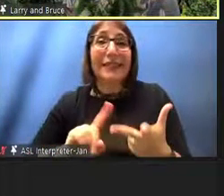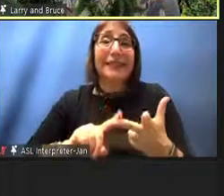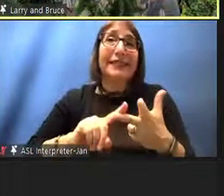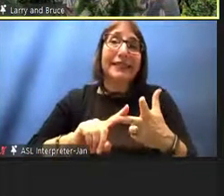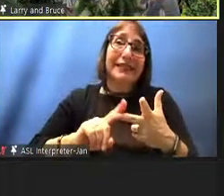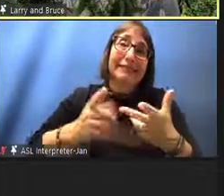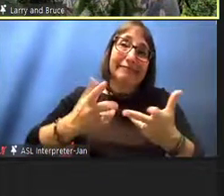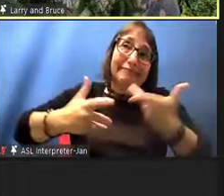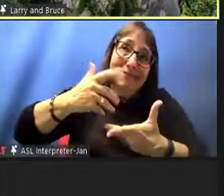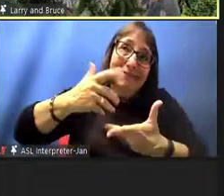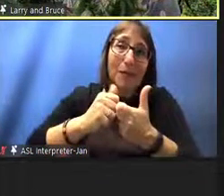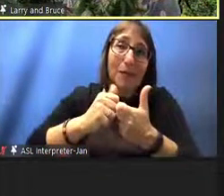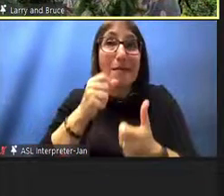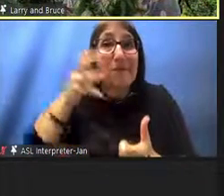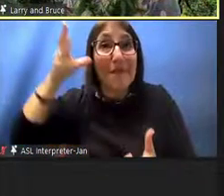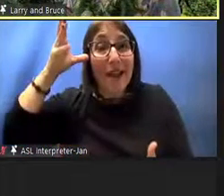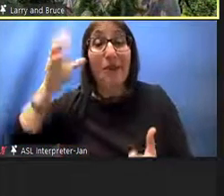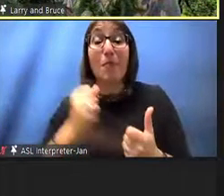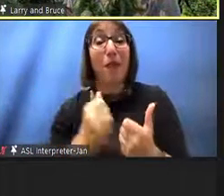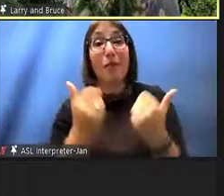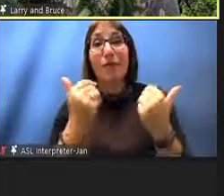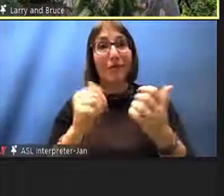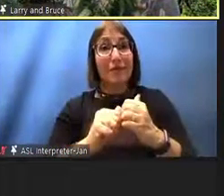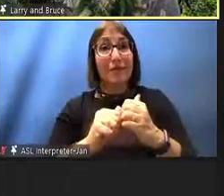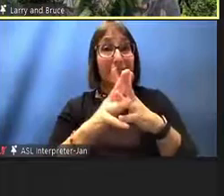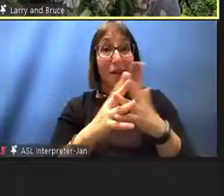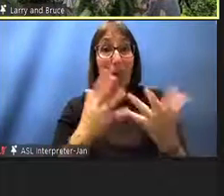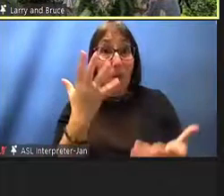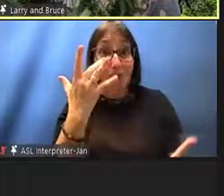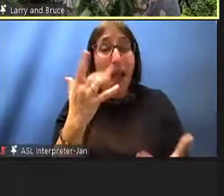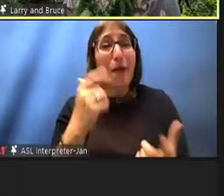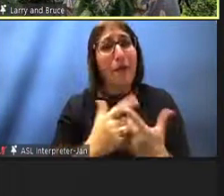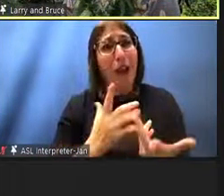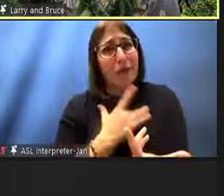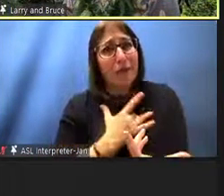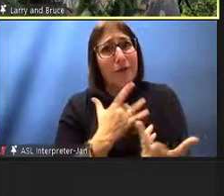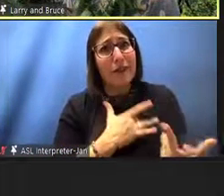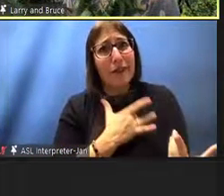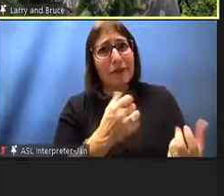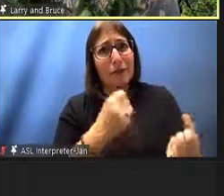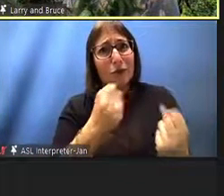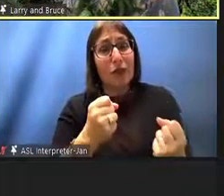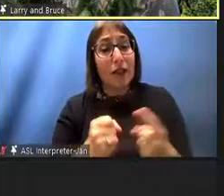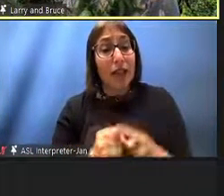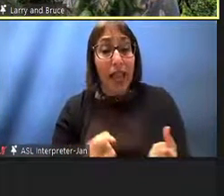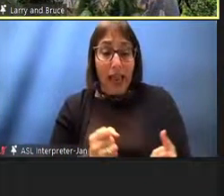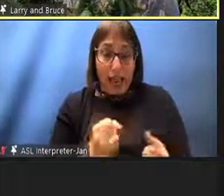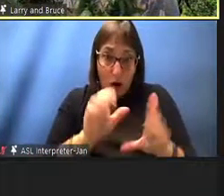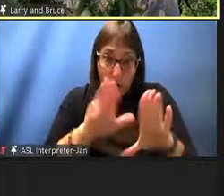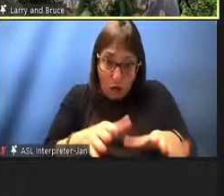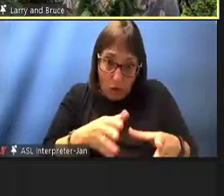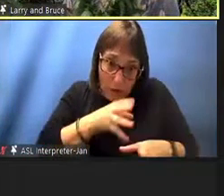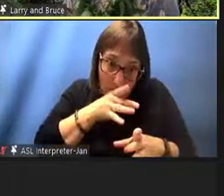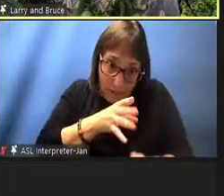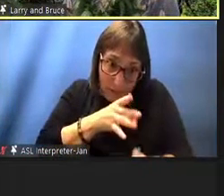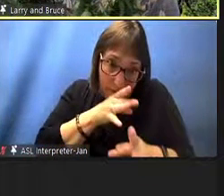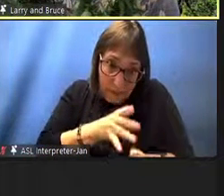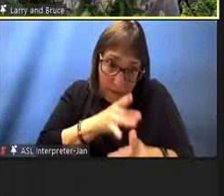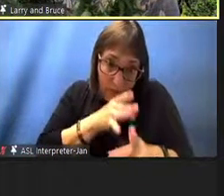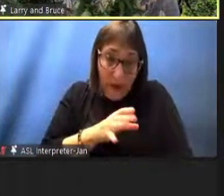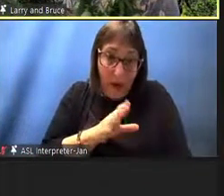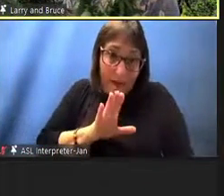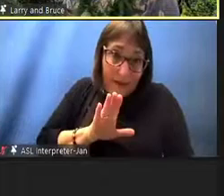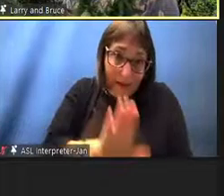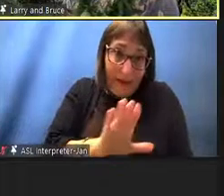But we started it because we believed in it. If you spoke to a child only in his or her language,